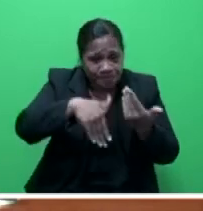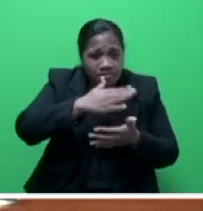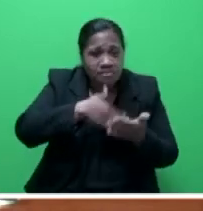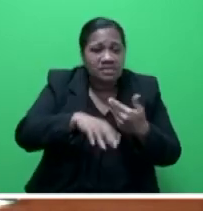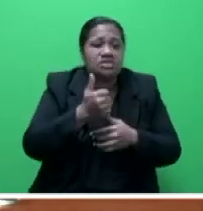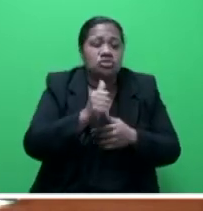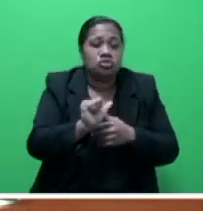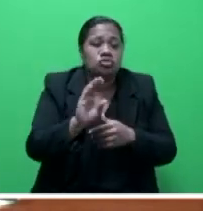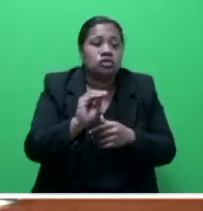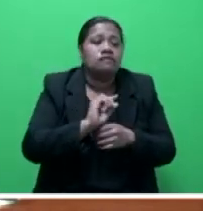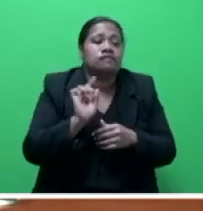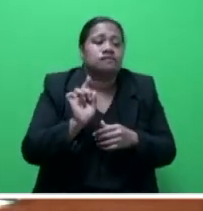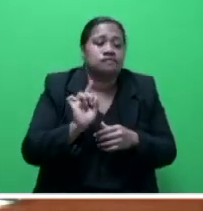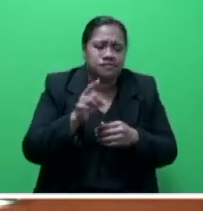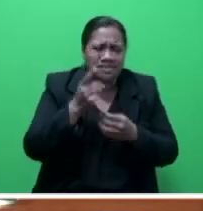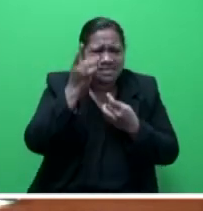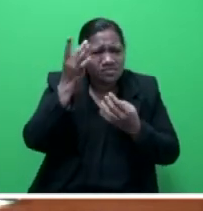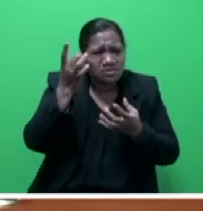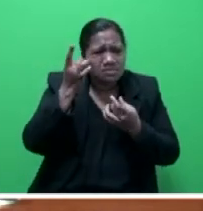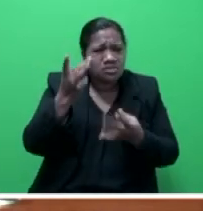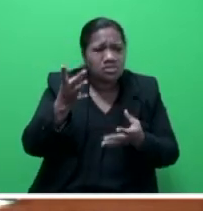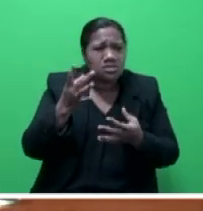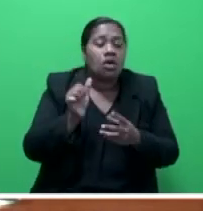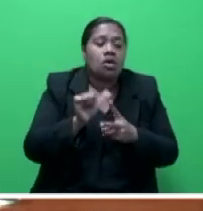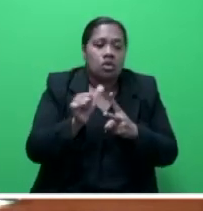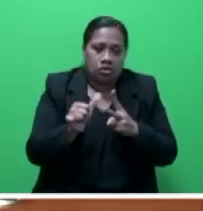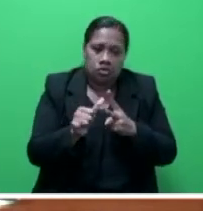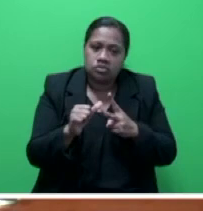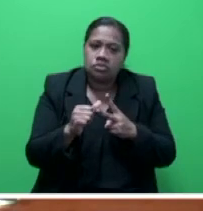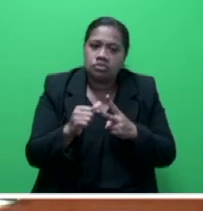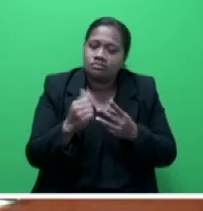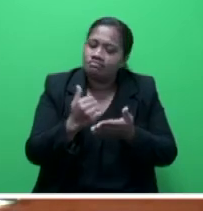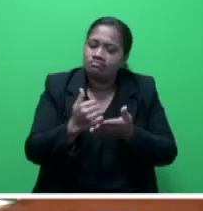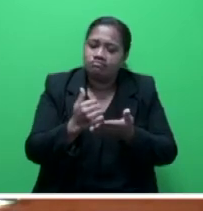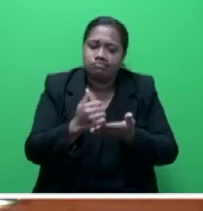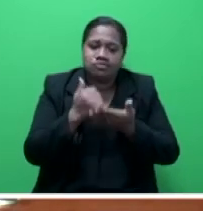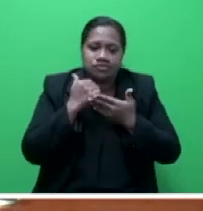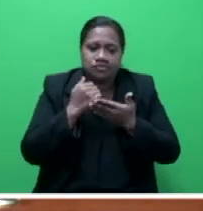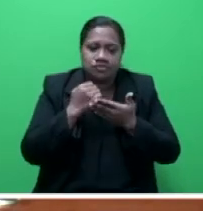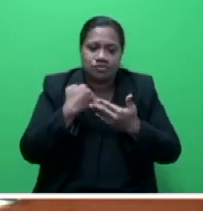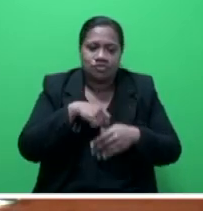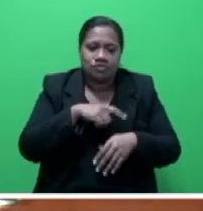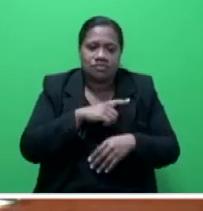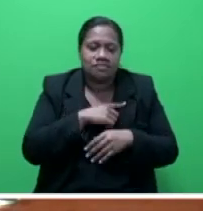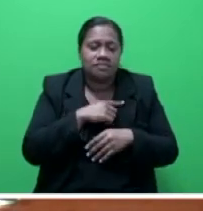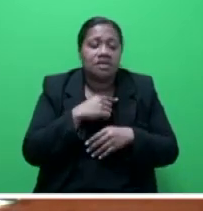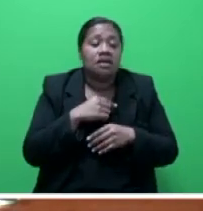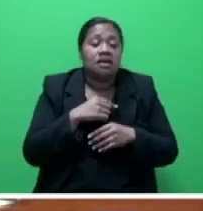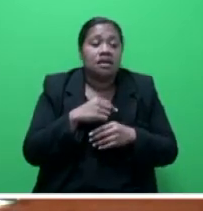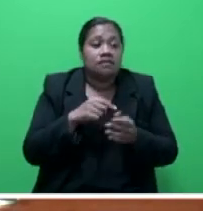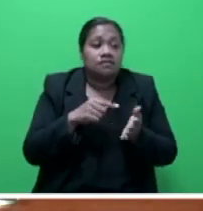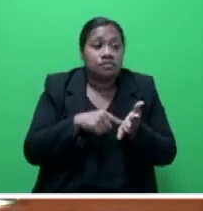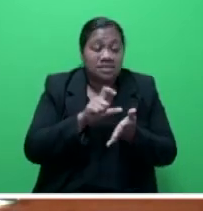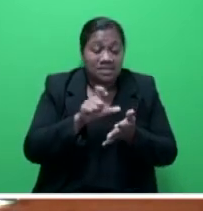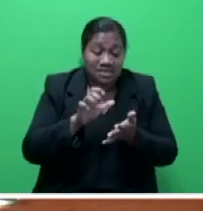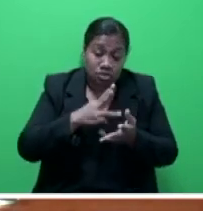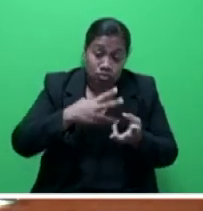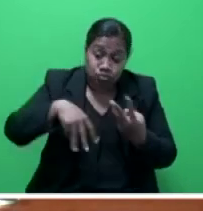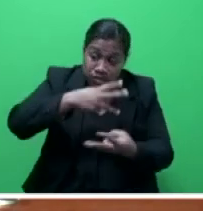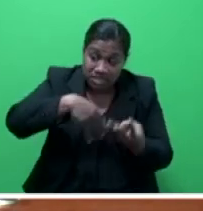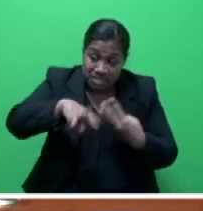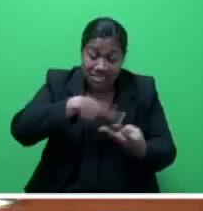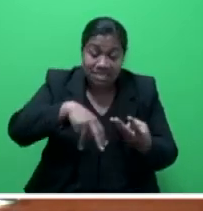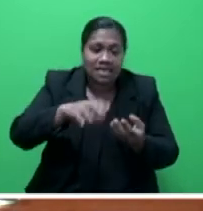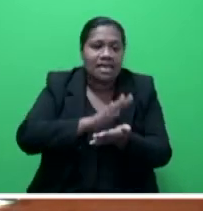use of geospatial information was also of great assistance during TC Winston and again for TC Herald. And I think during